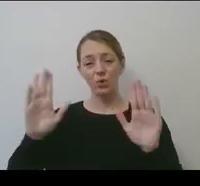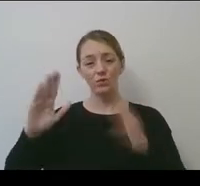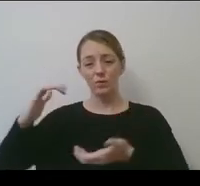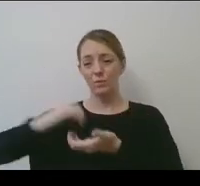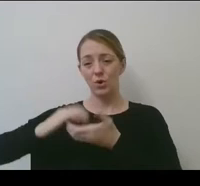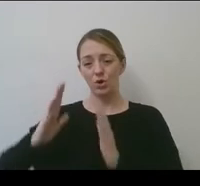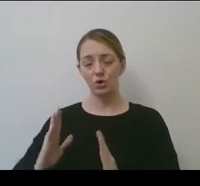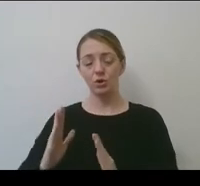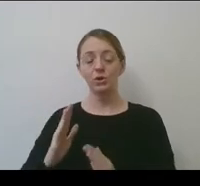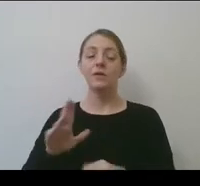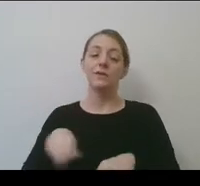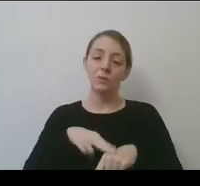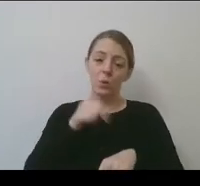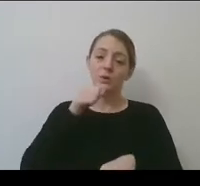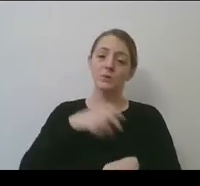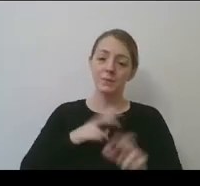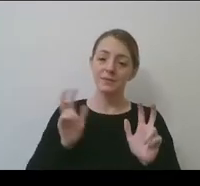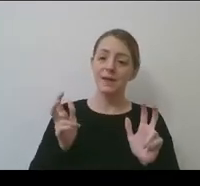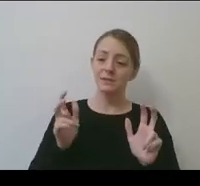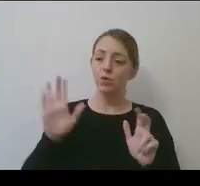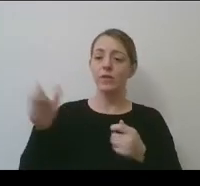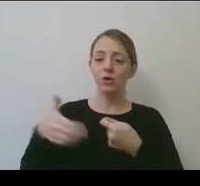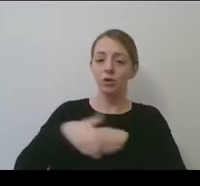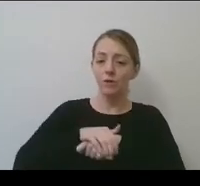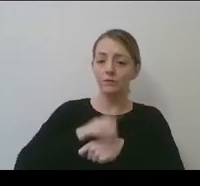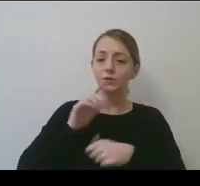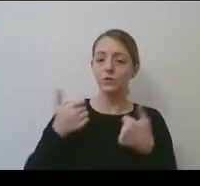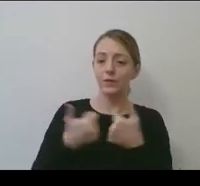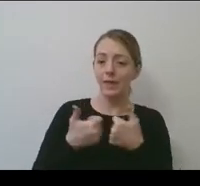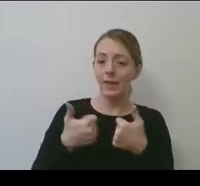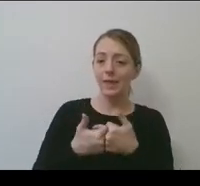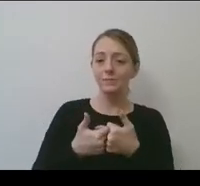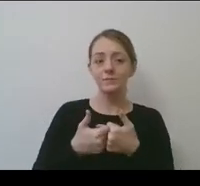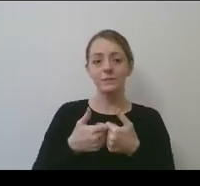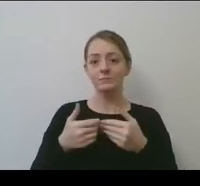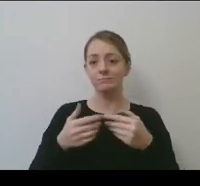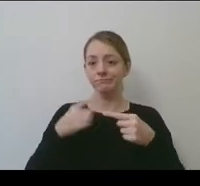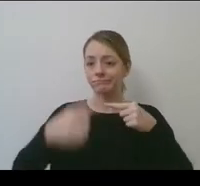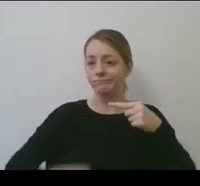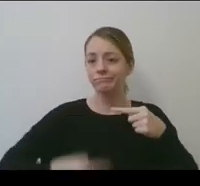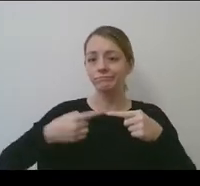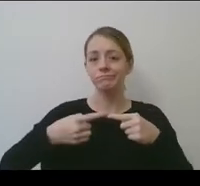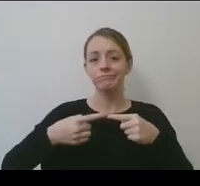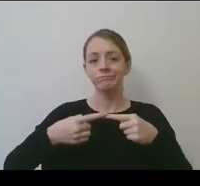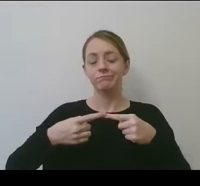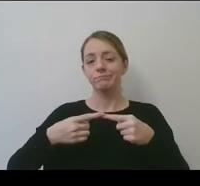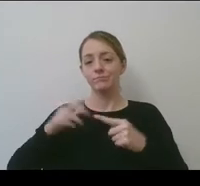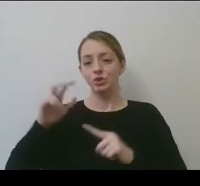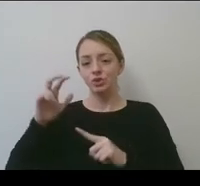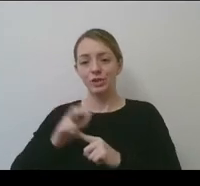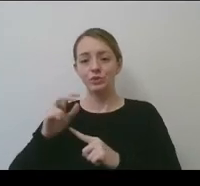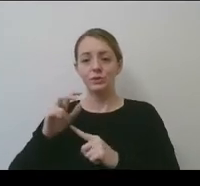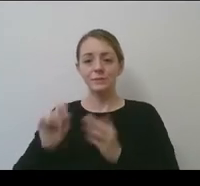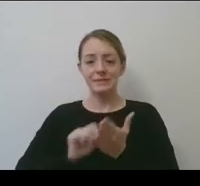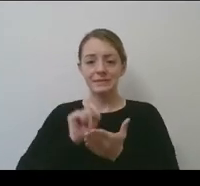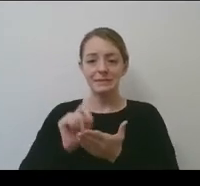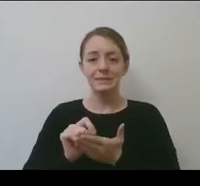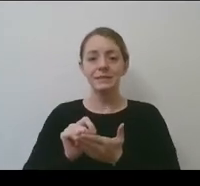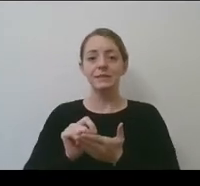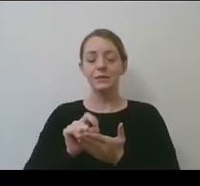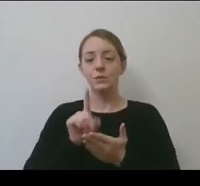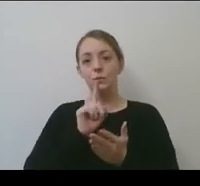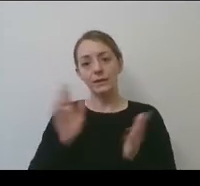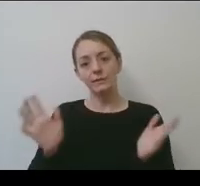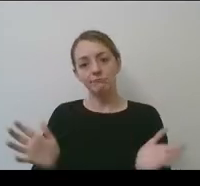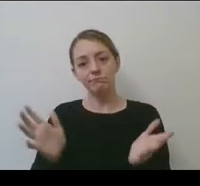their coverage of the game throughout the year, regular season conference championships leads to incredible promotion for the NCAA championship.